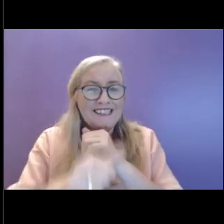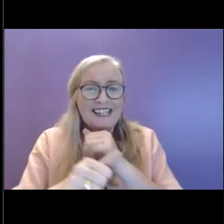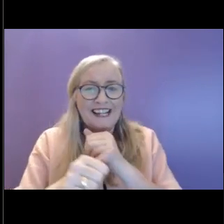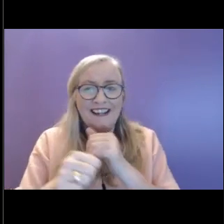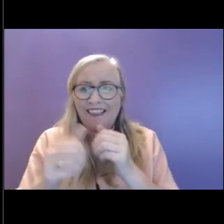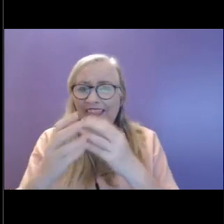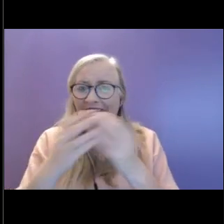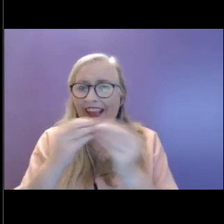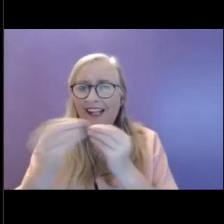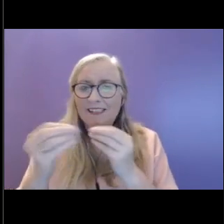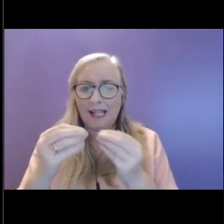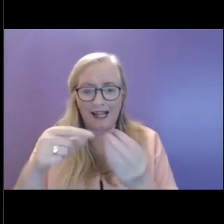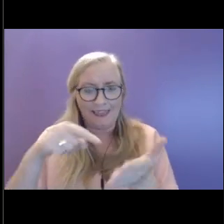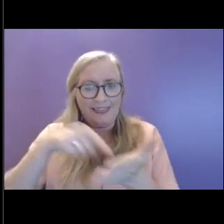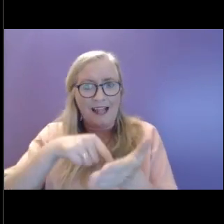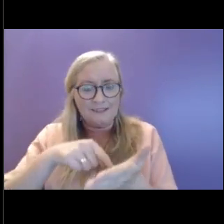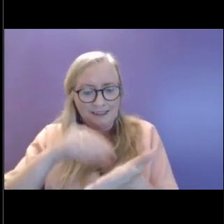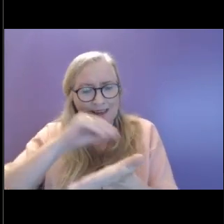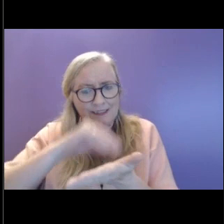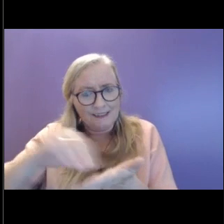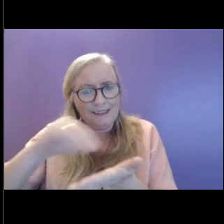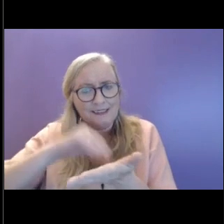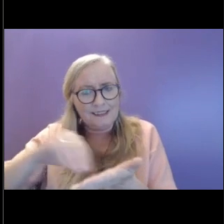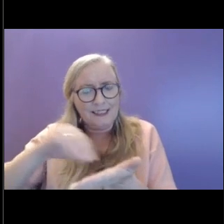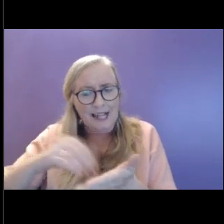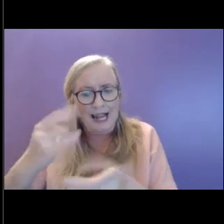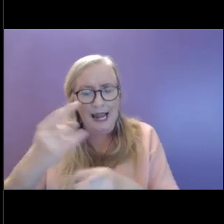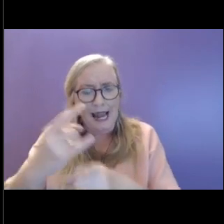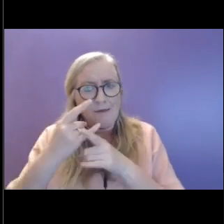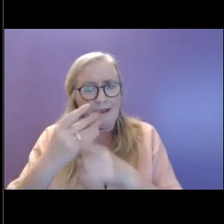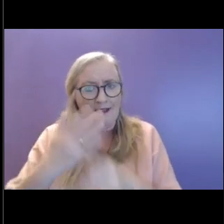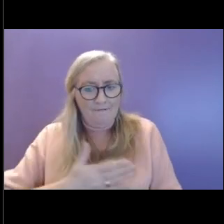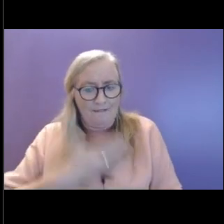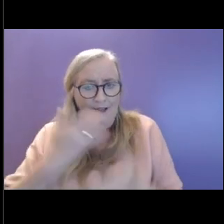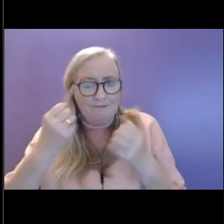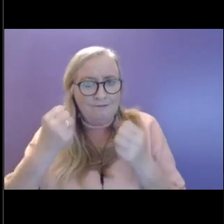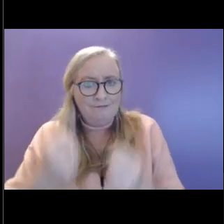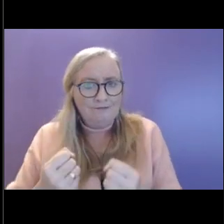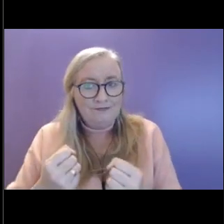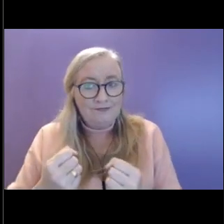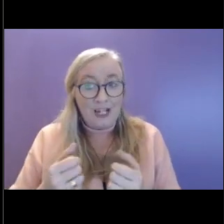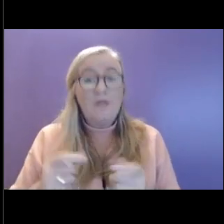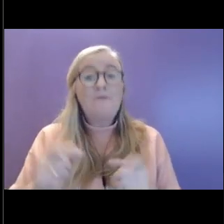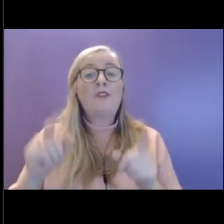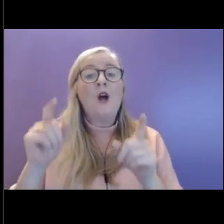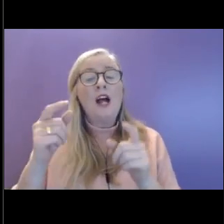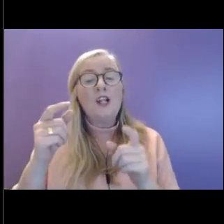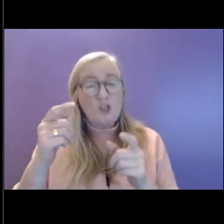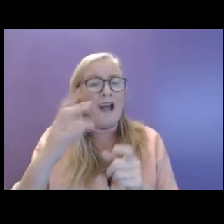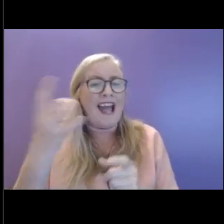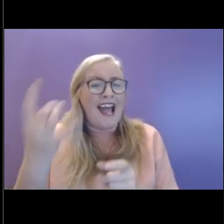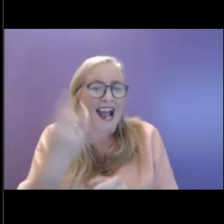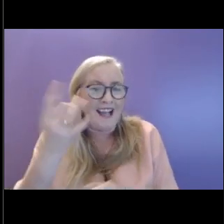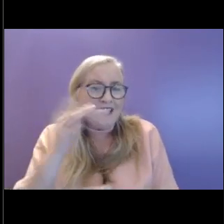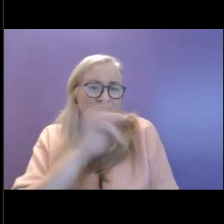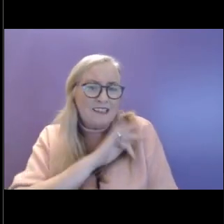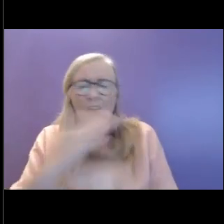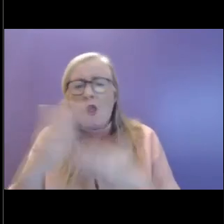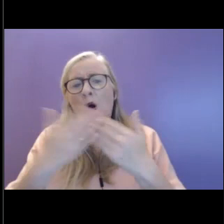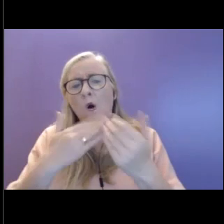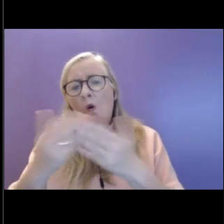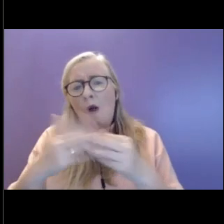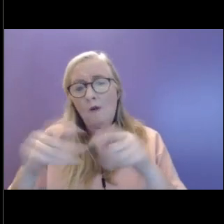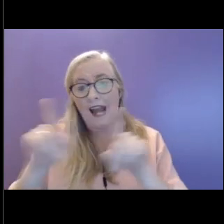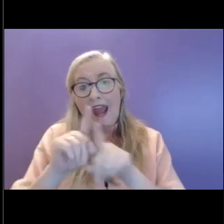much, much stronger responses. And sometimes a question that it's helpful to ask ourselves is like, what would it be like if we